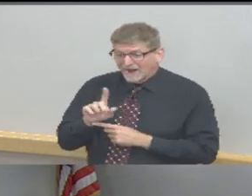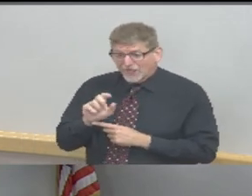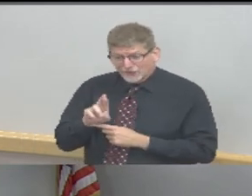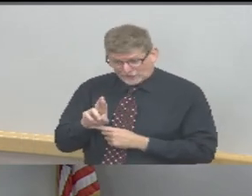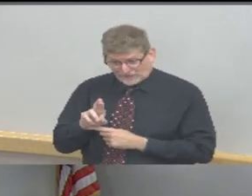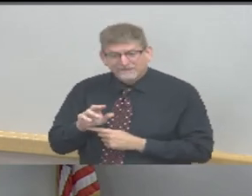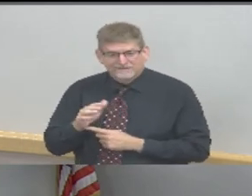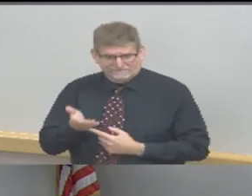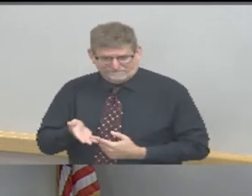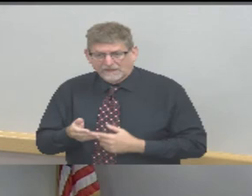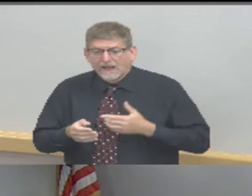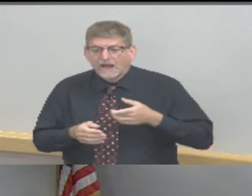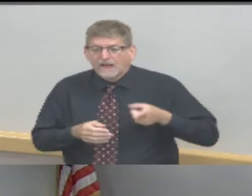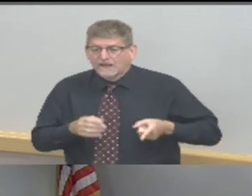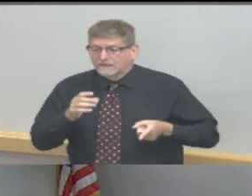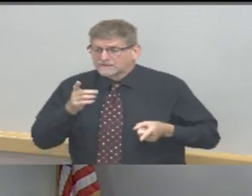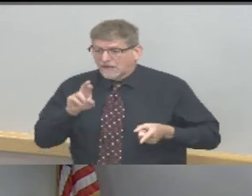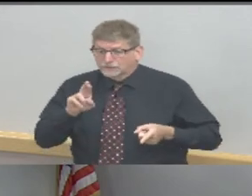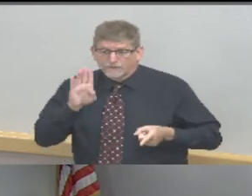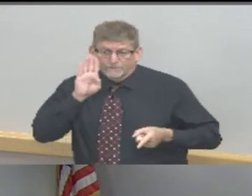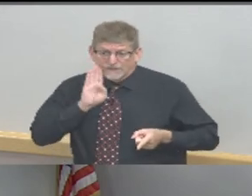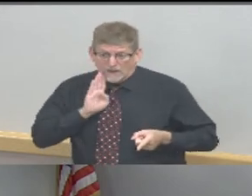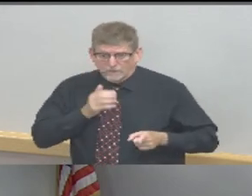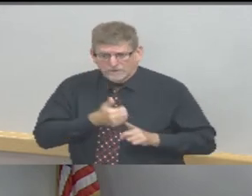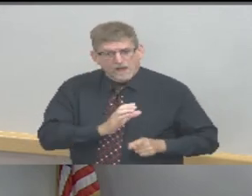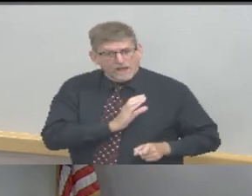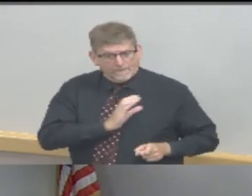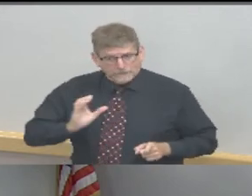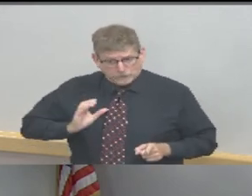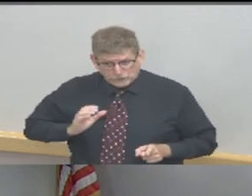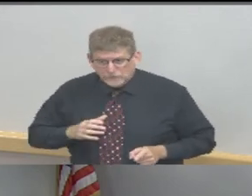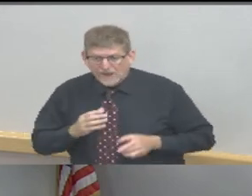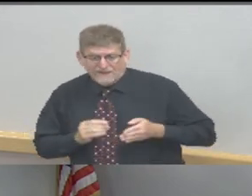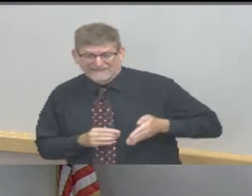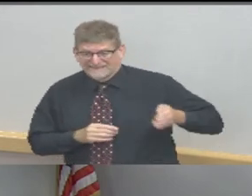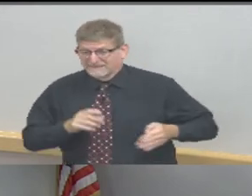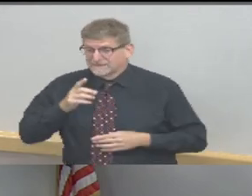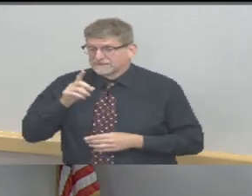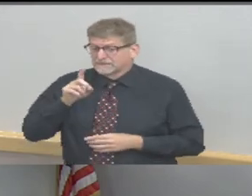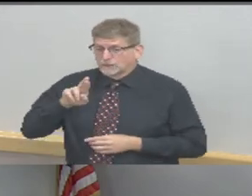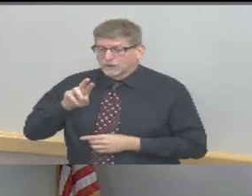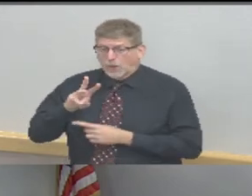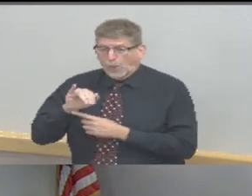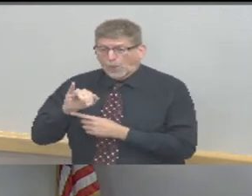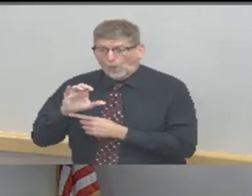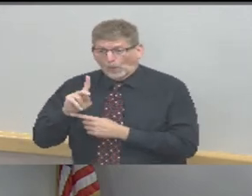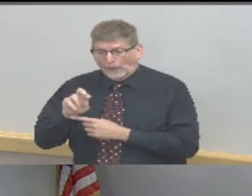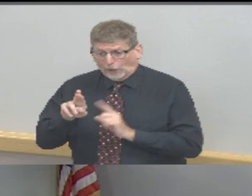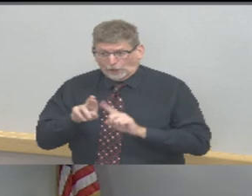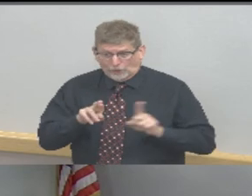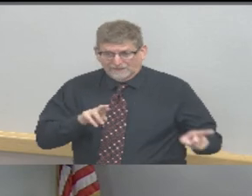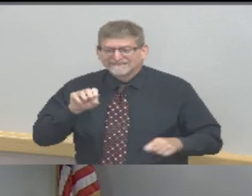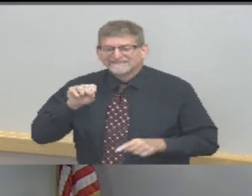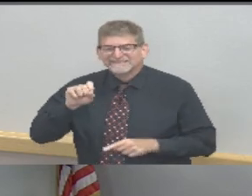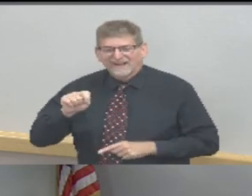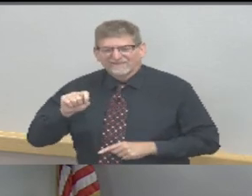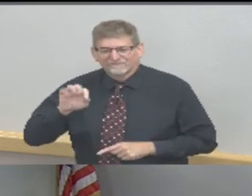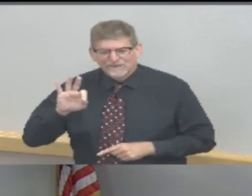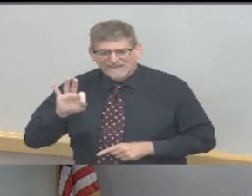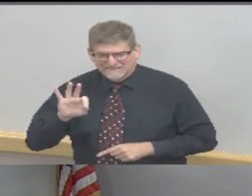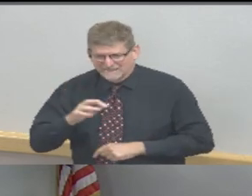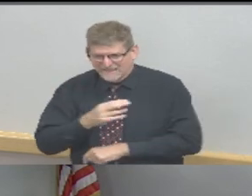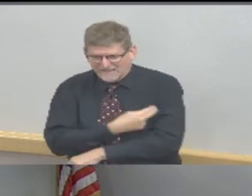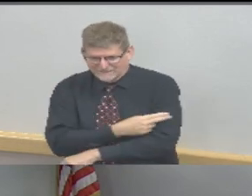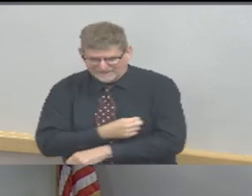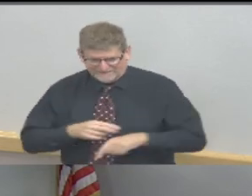Dr. Wickert from Franciscan Health seated to my right so with that we'll go ahead and turn things over to Dr. Adler thank you Commissioner Brown good